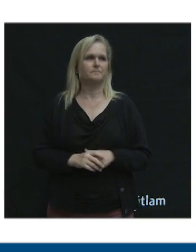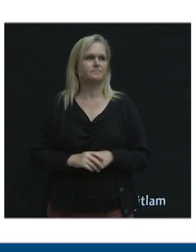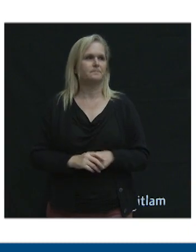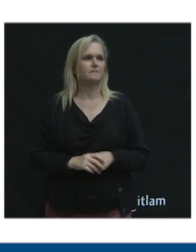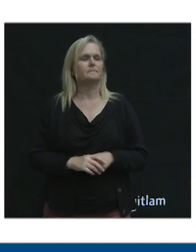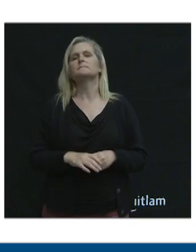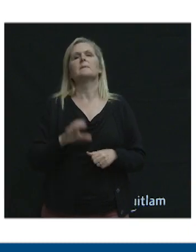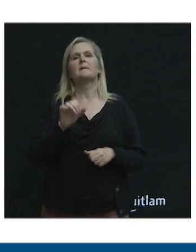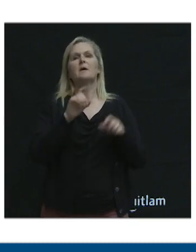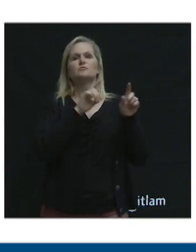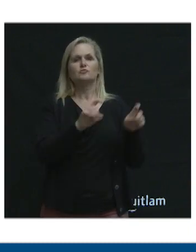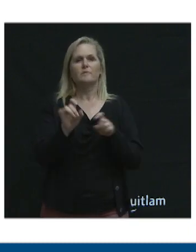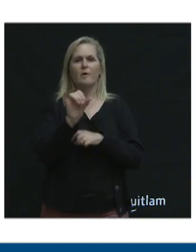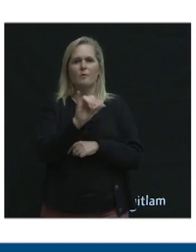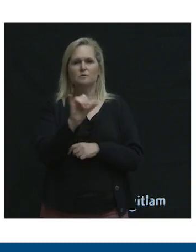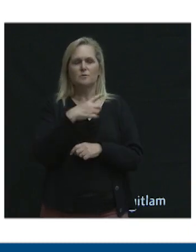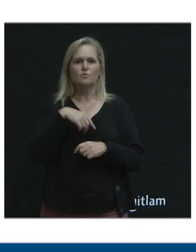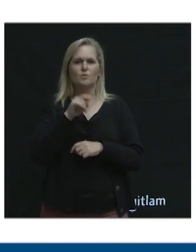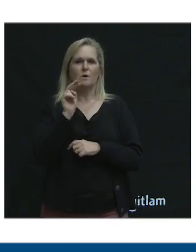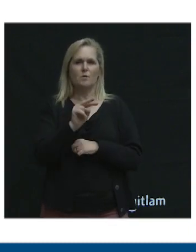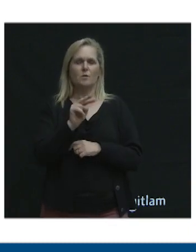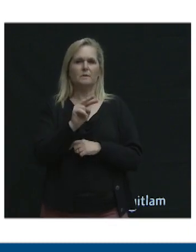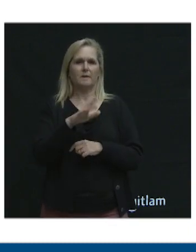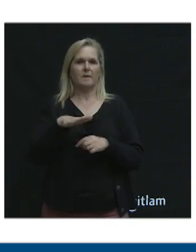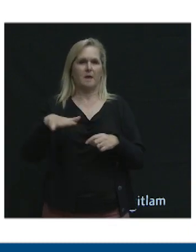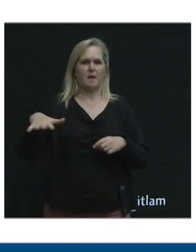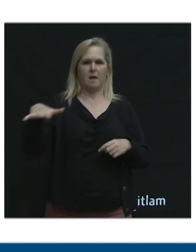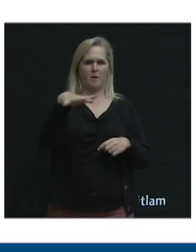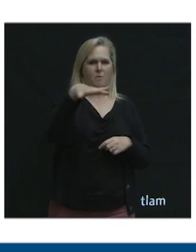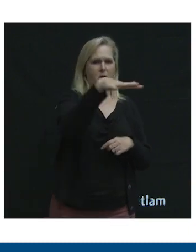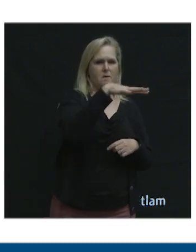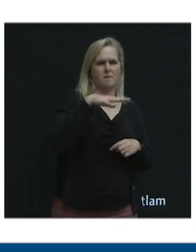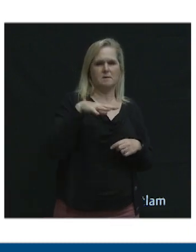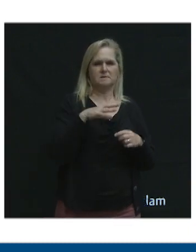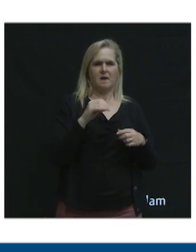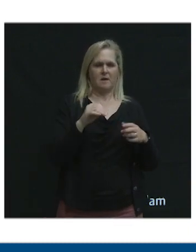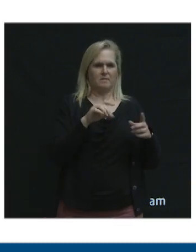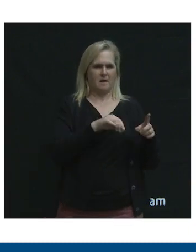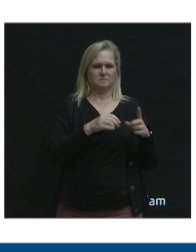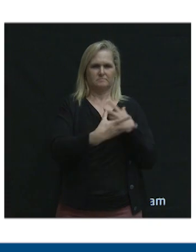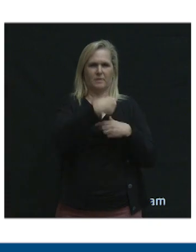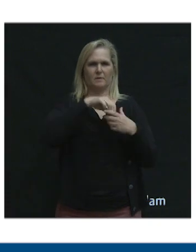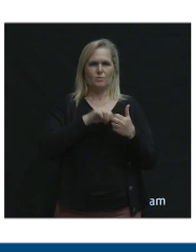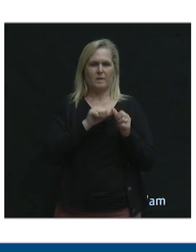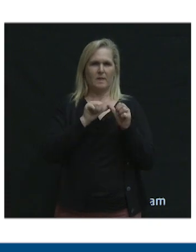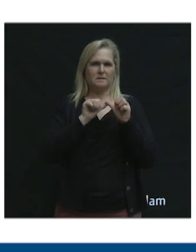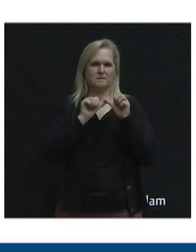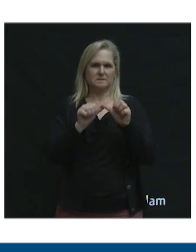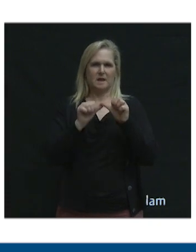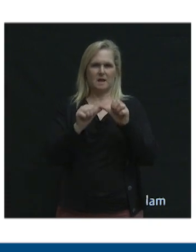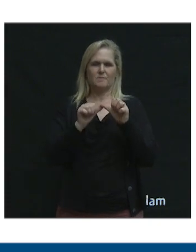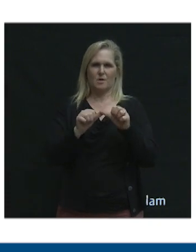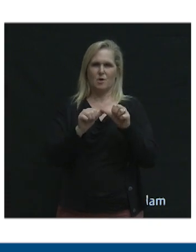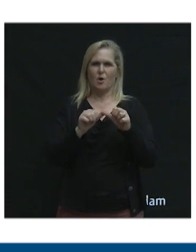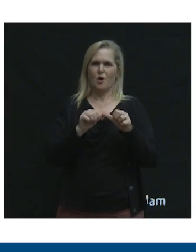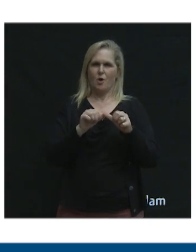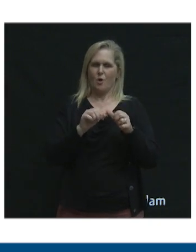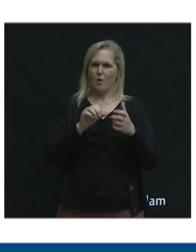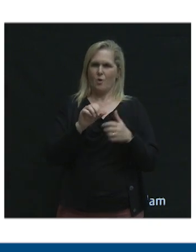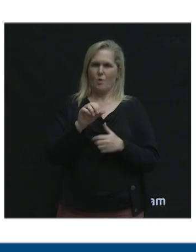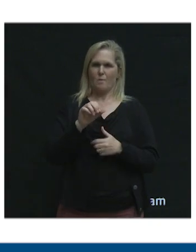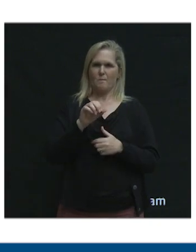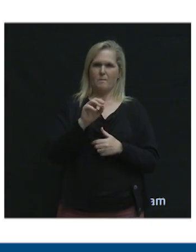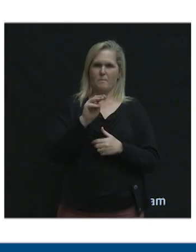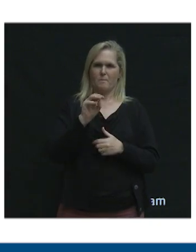And in the survey as well, we looked at, uh, the geographic variation in the, uh, sustainable mode share across different sub areas in the city.